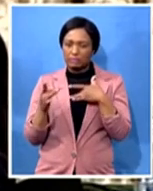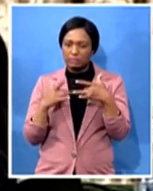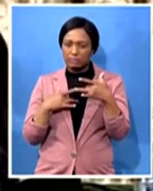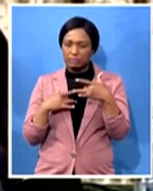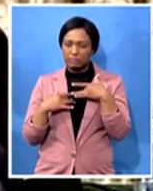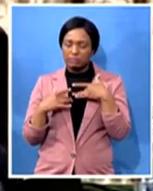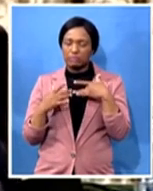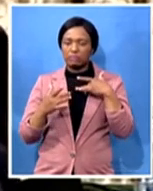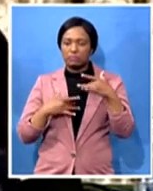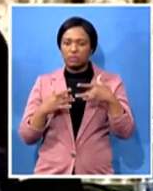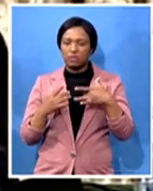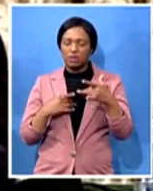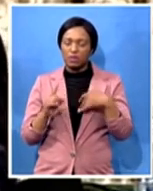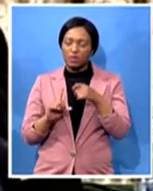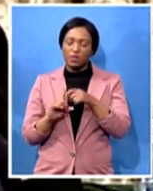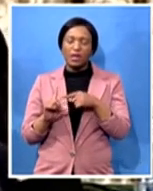limelight